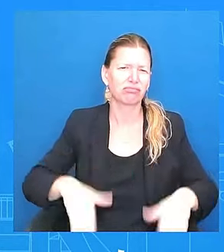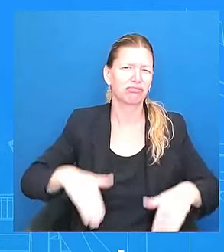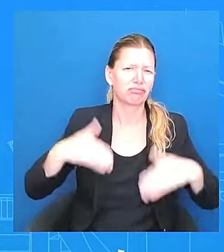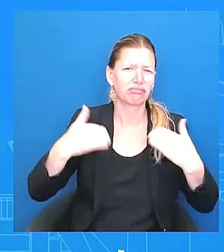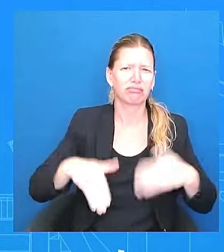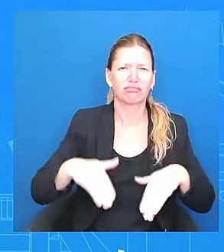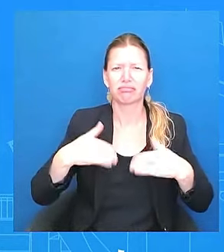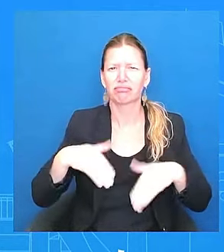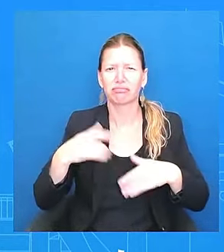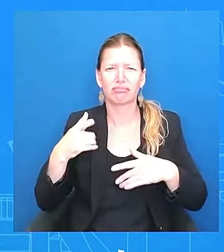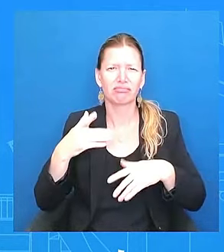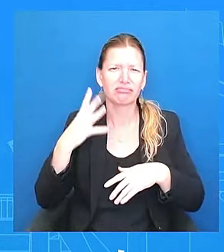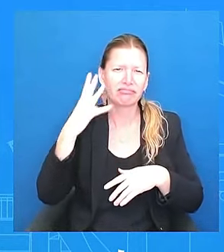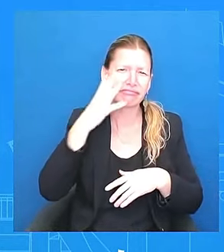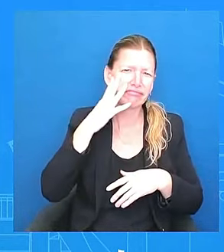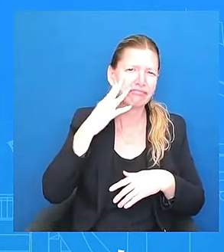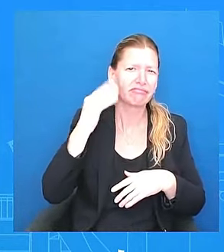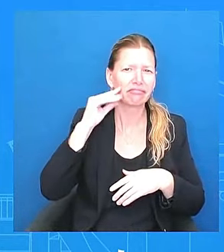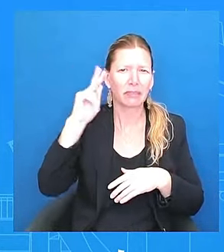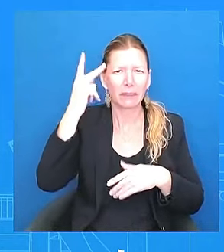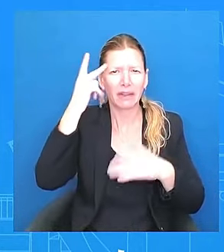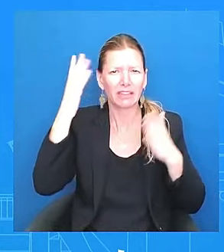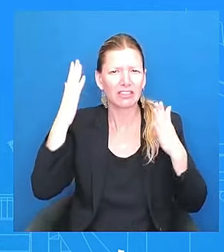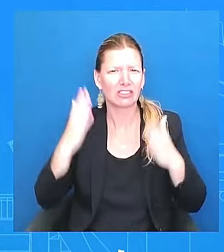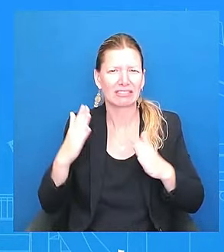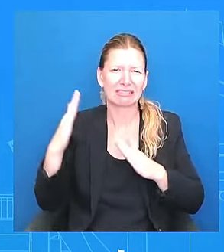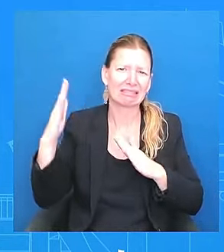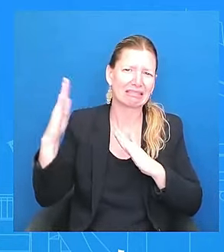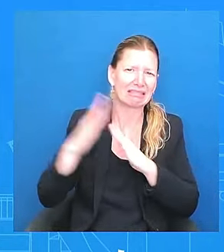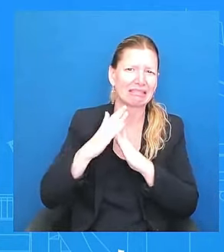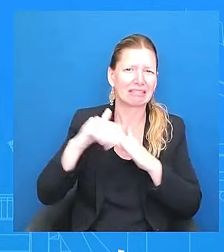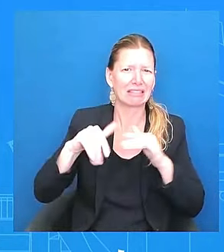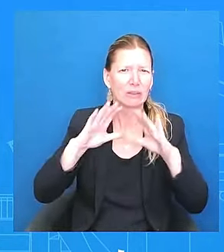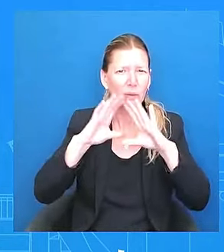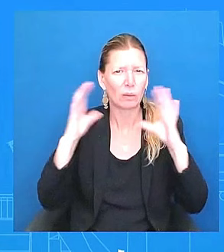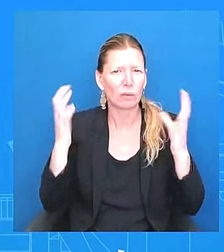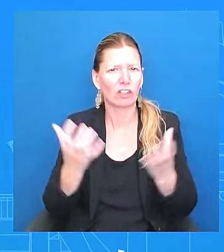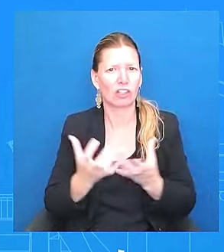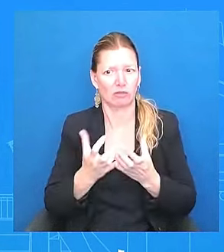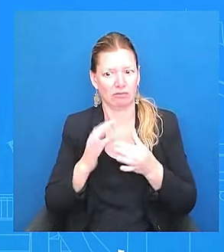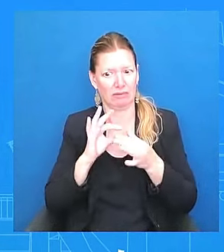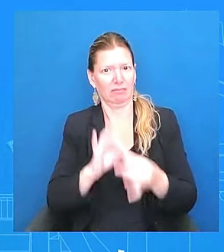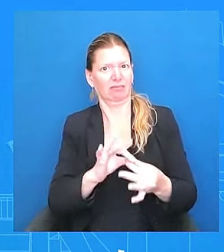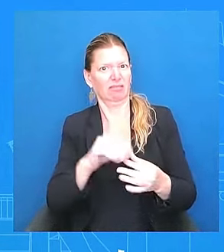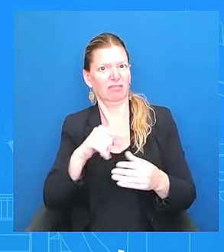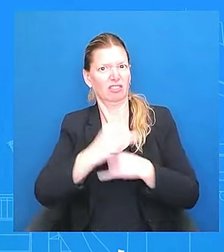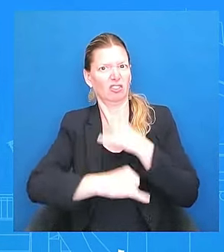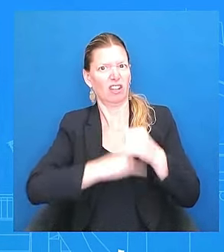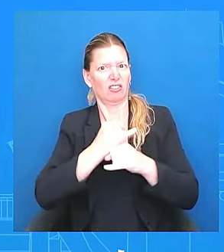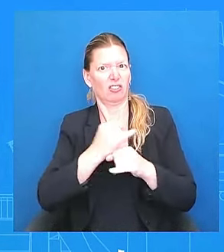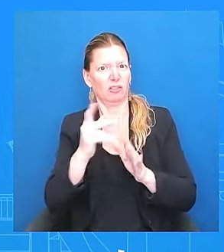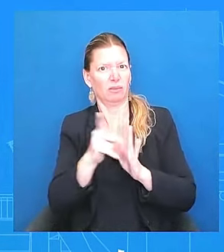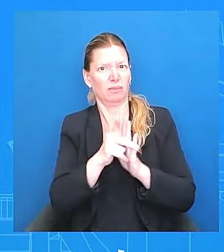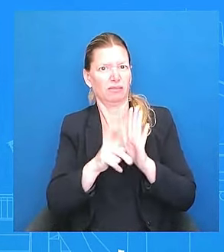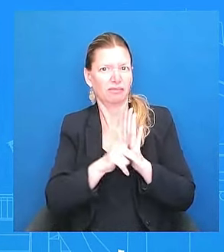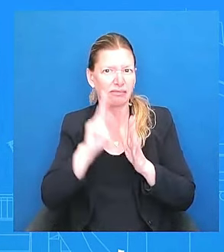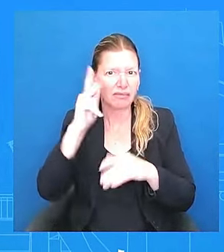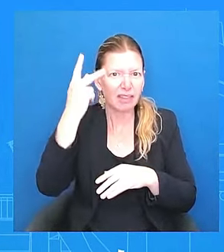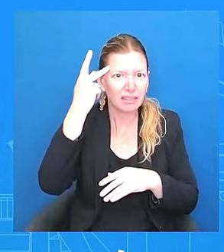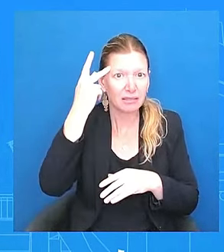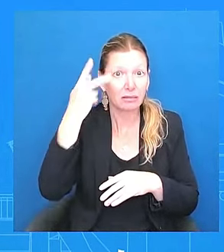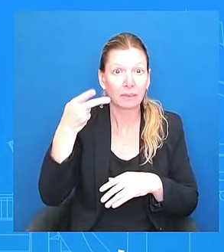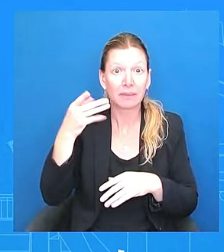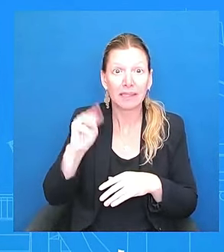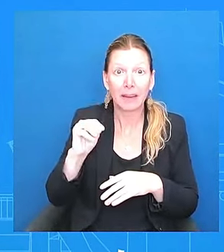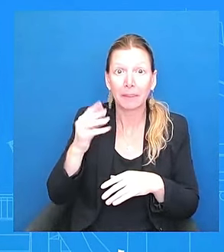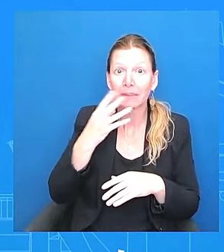have had more than a dozen phone conversations, extended phone conversations with President Biden. He also came on